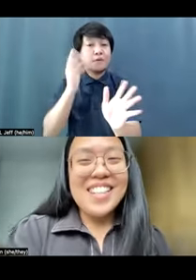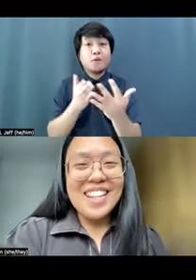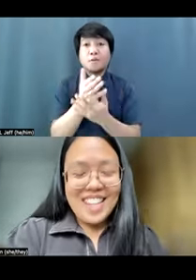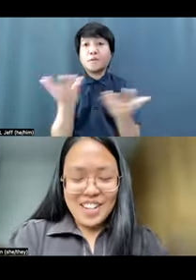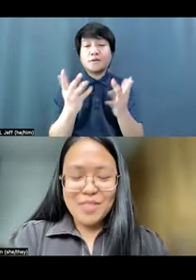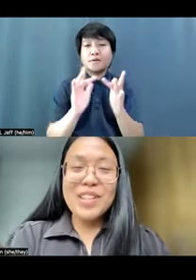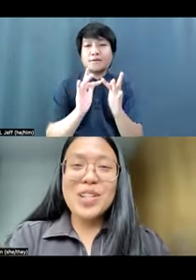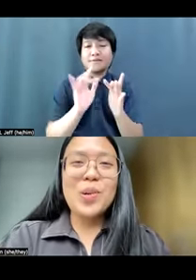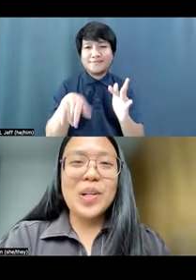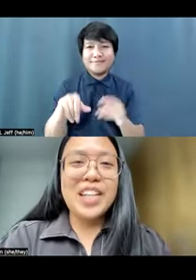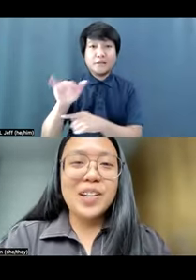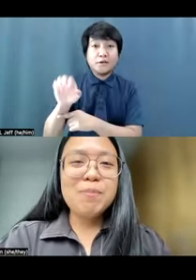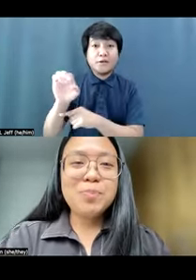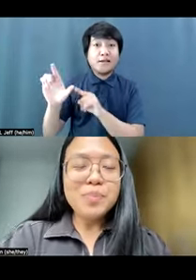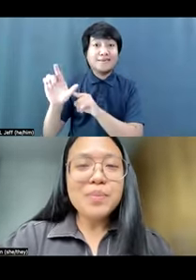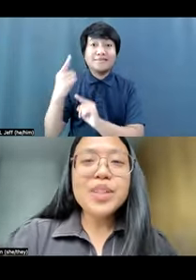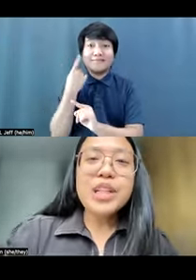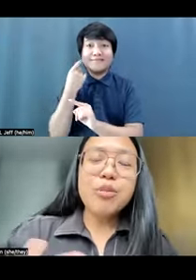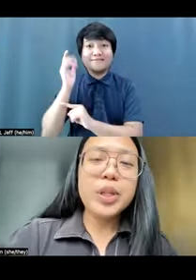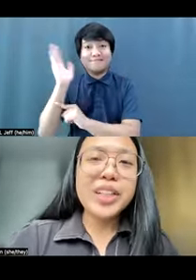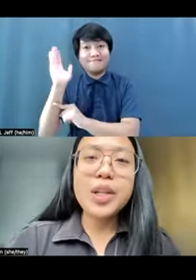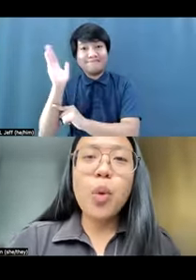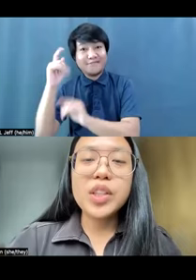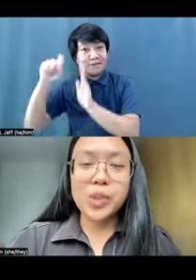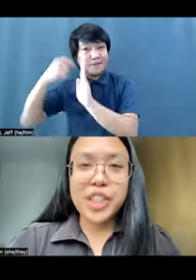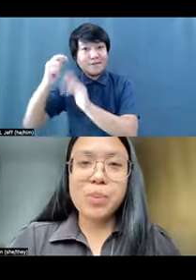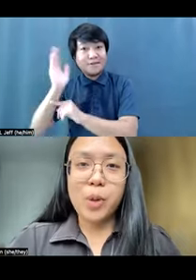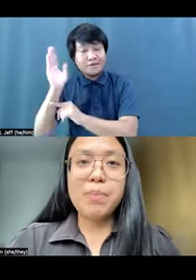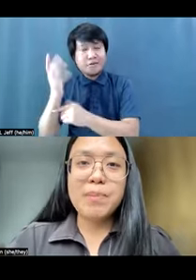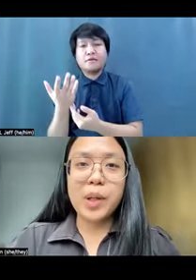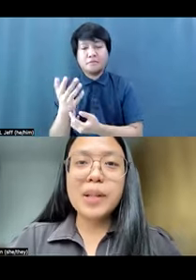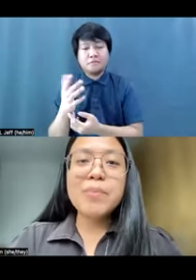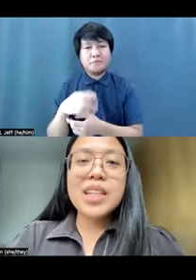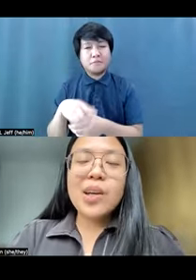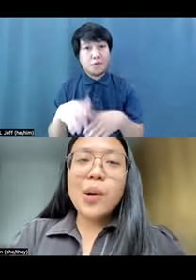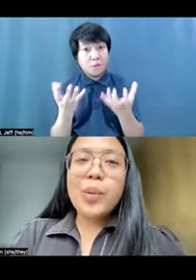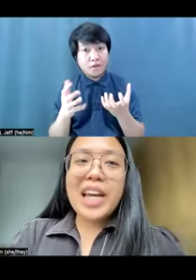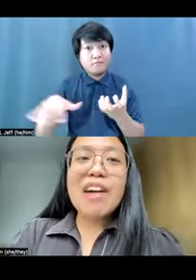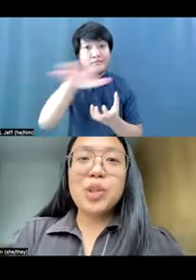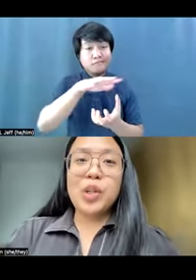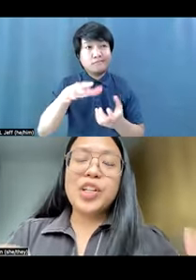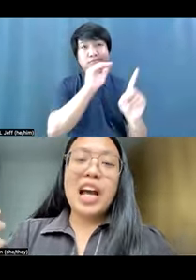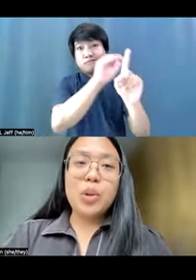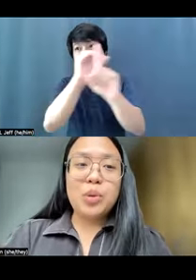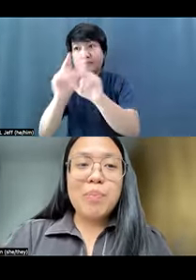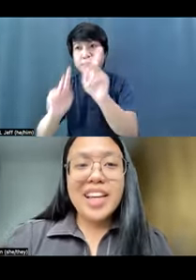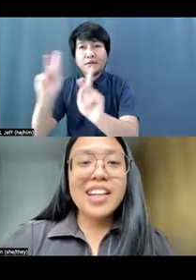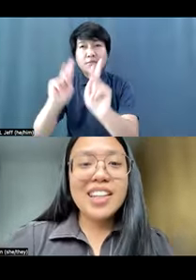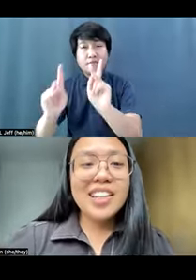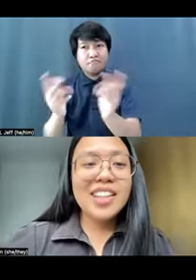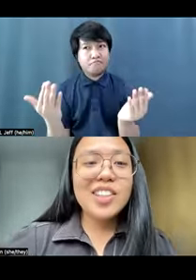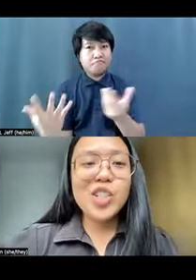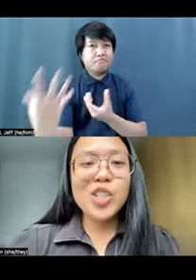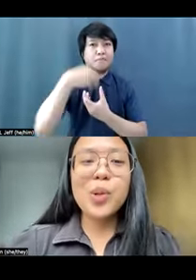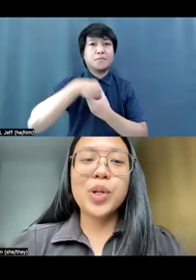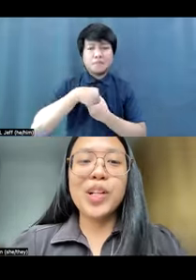Jael said in her video earlier, if we really want to reach more people, we have to learn how to make